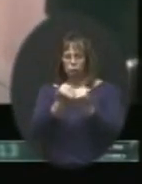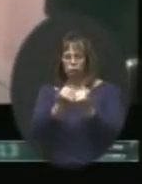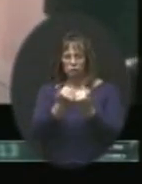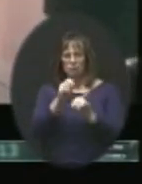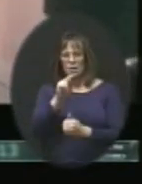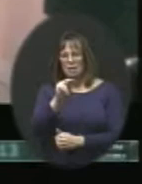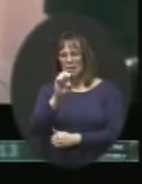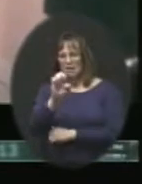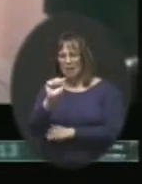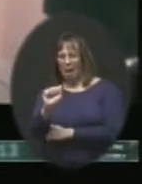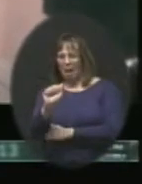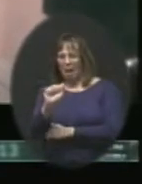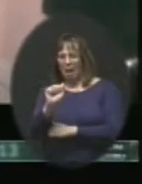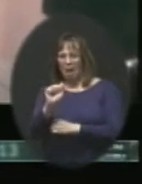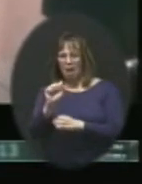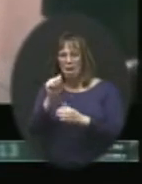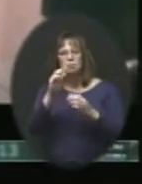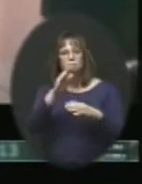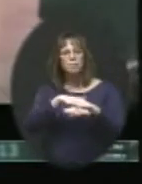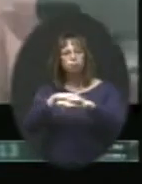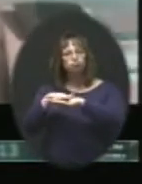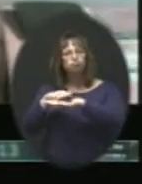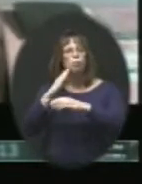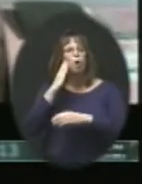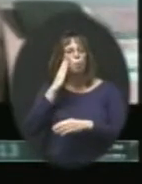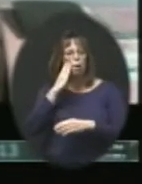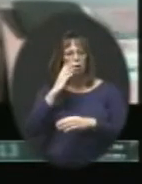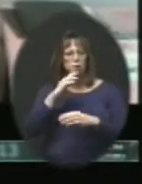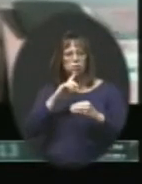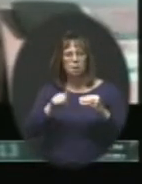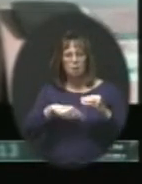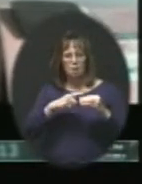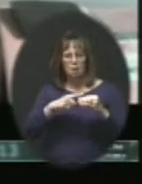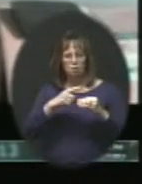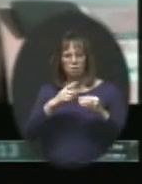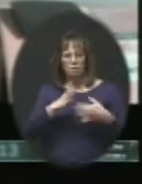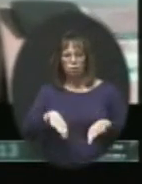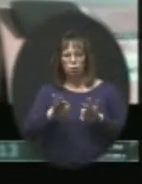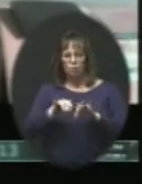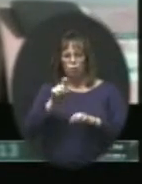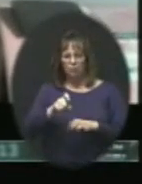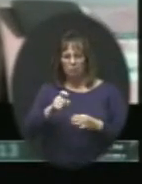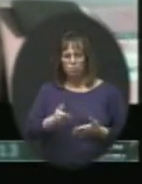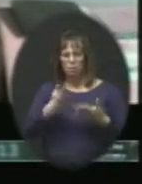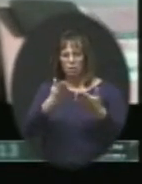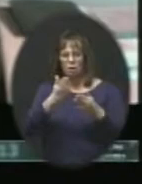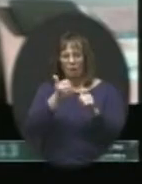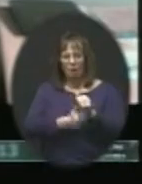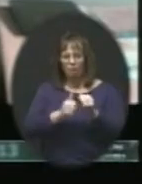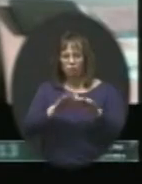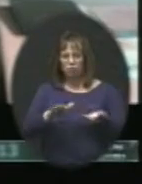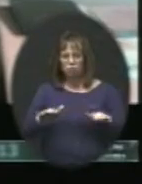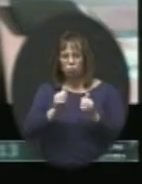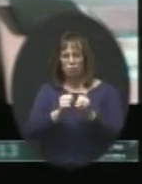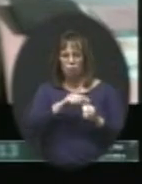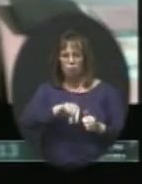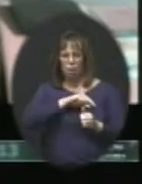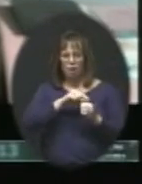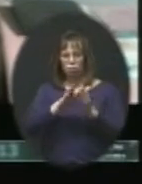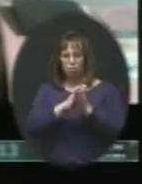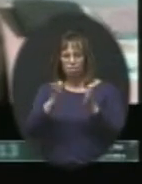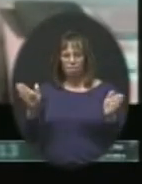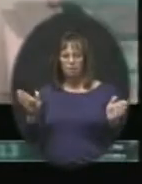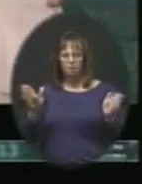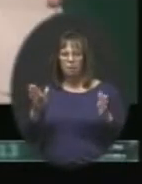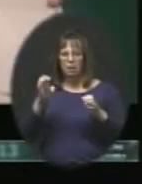NEA, in raising awareness about The critical need to provide every child with a quality public education.